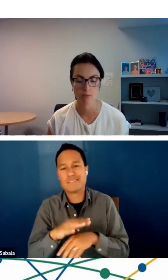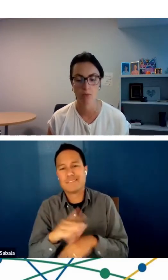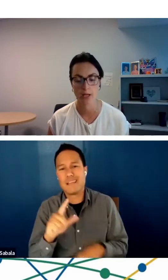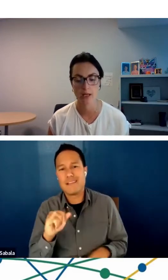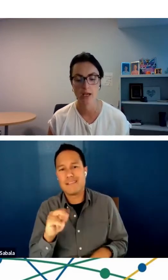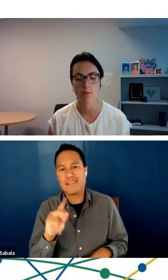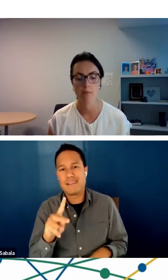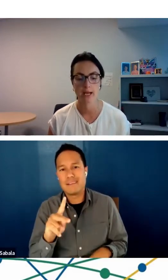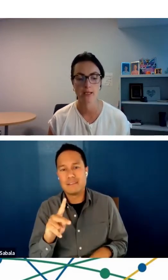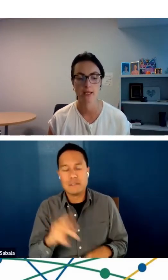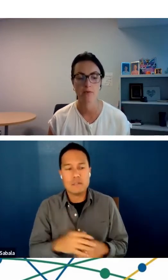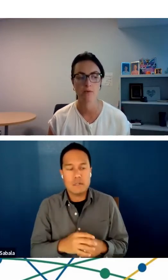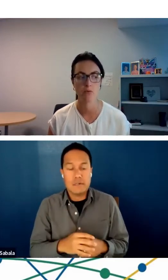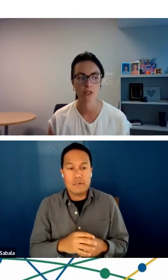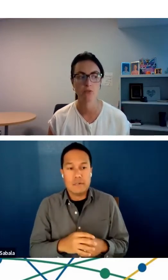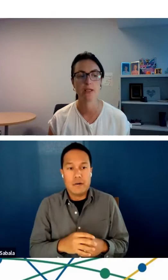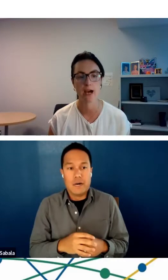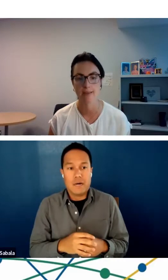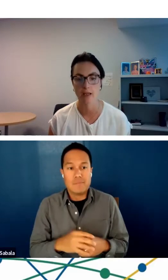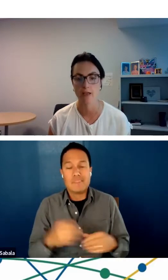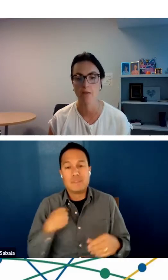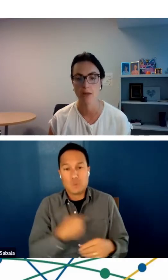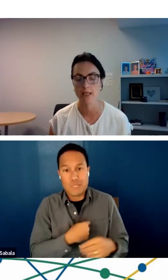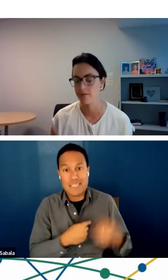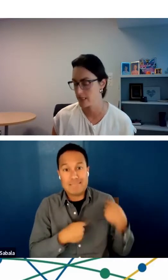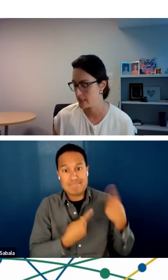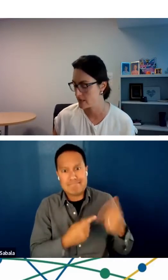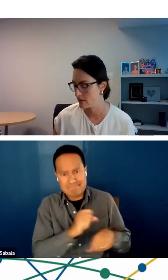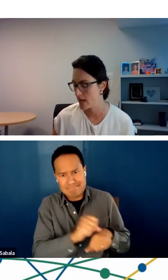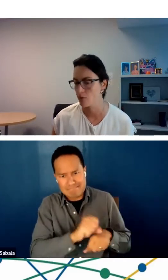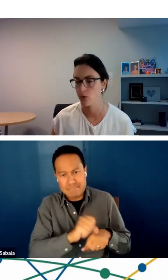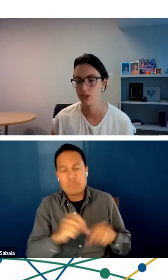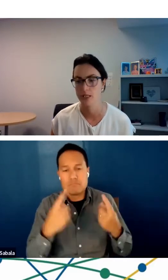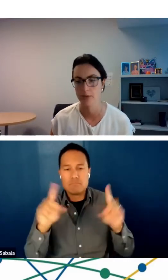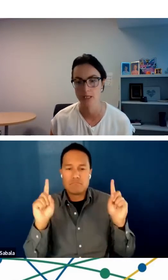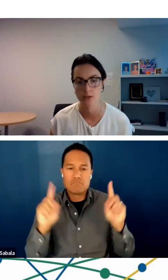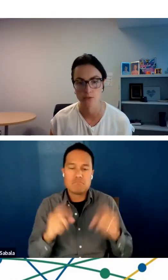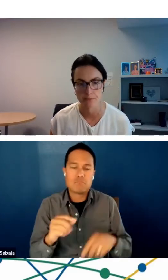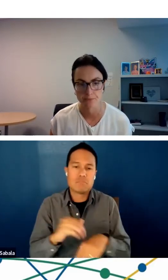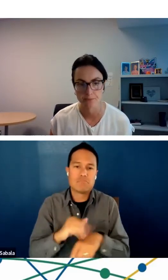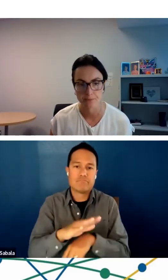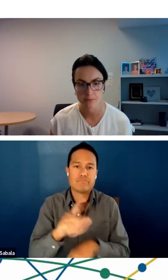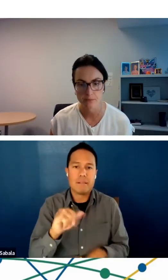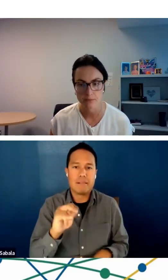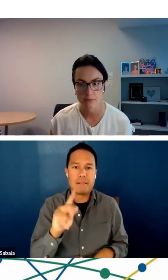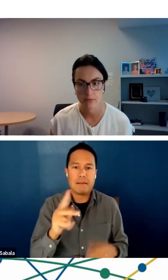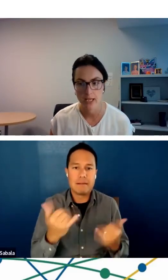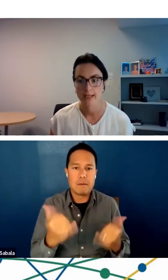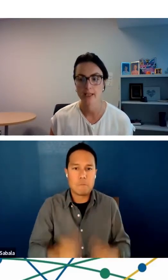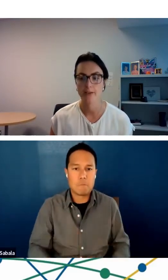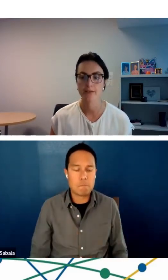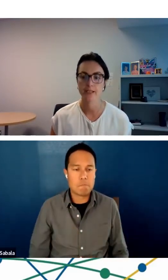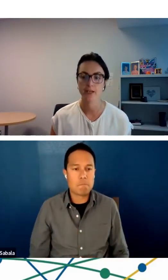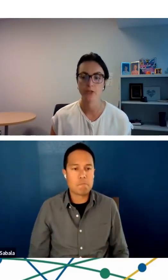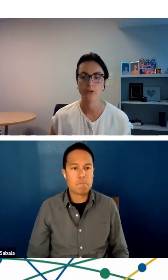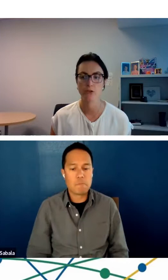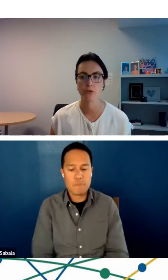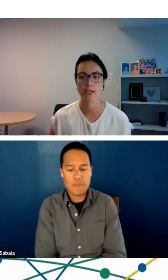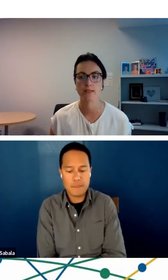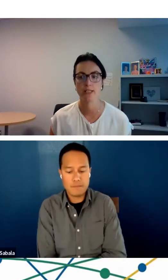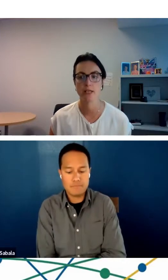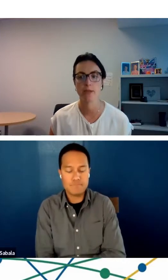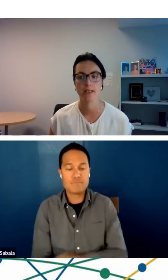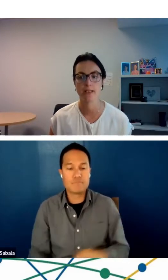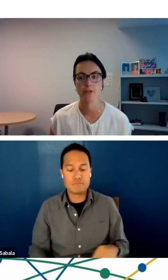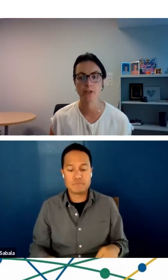to get to that point. But once we got there, it made the visits a lot more seamless. The other thing that we